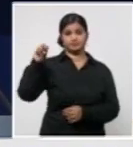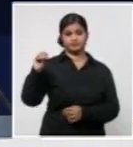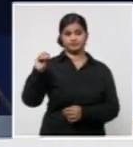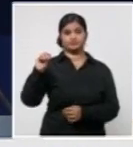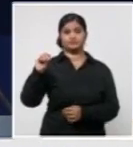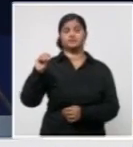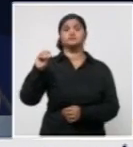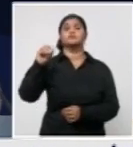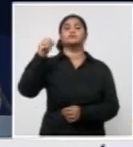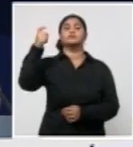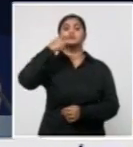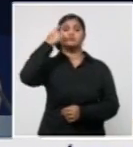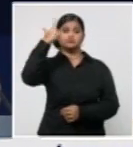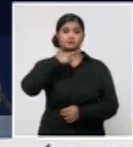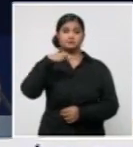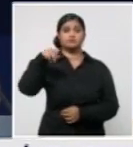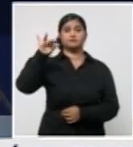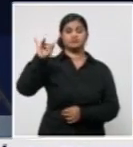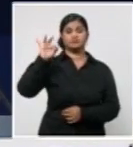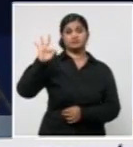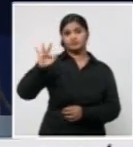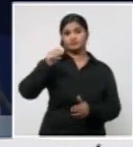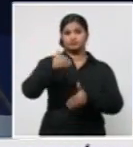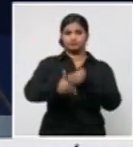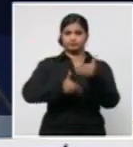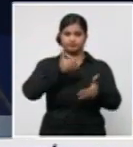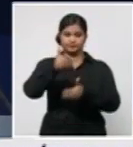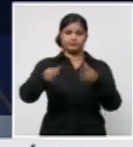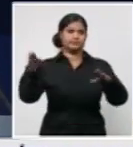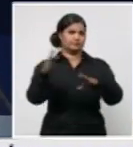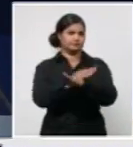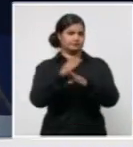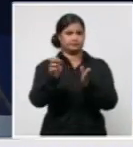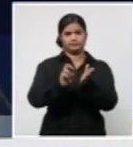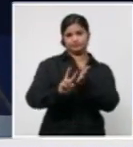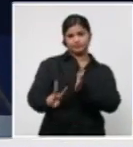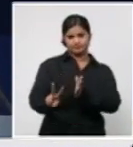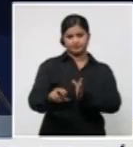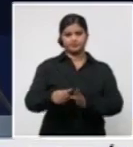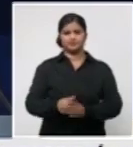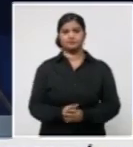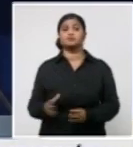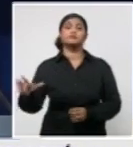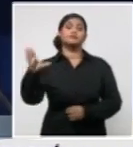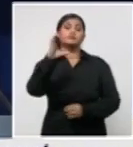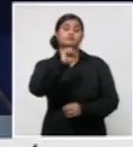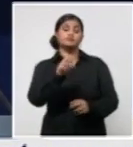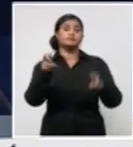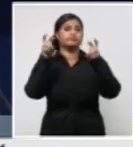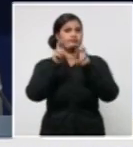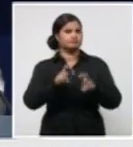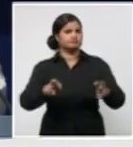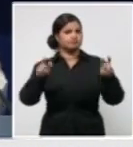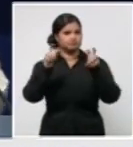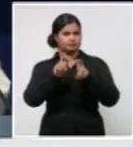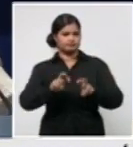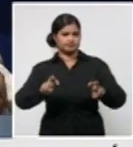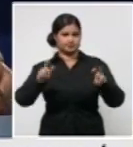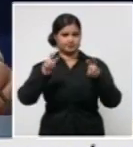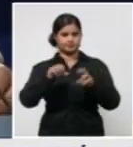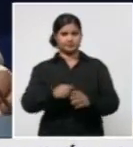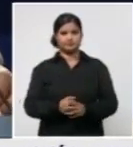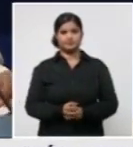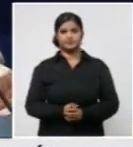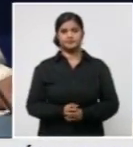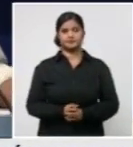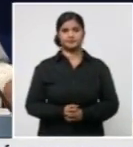and 50.5% of total cases respectively. Five were asymptomatic and this figure continues